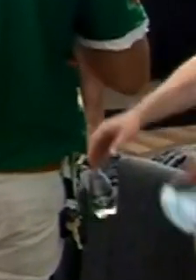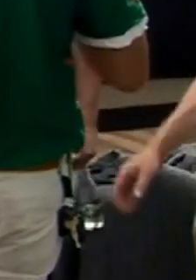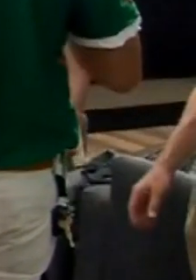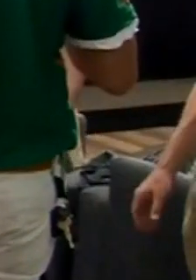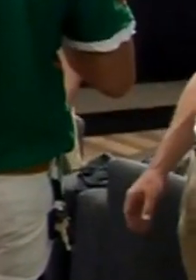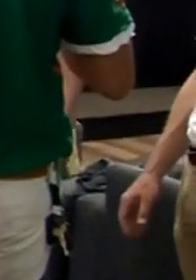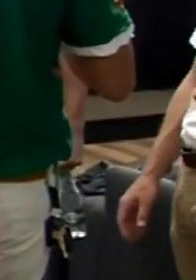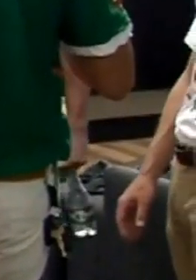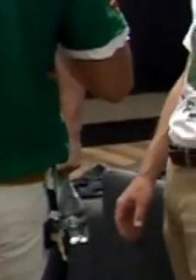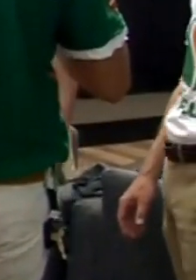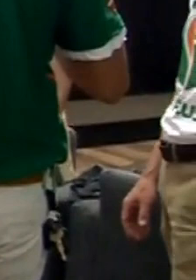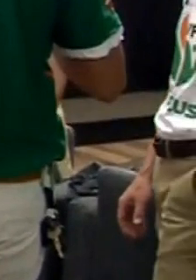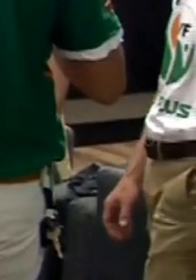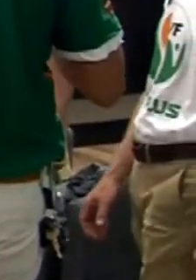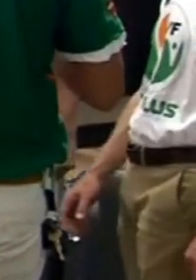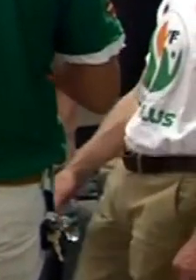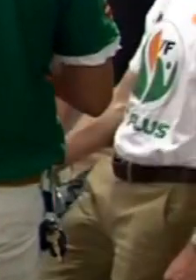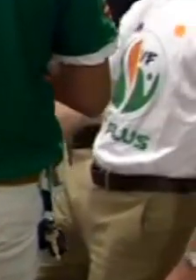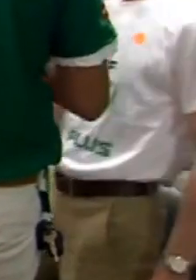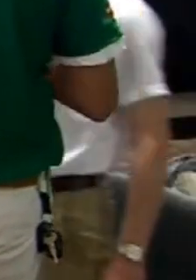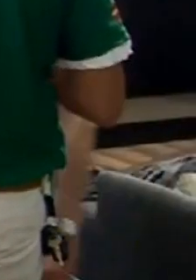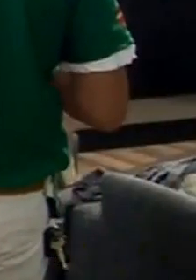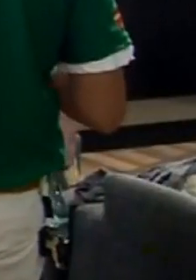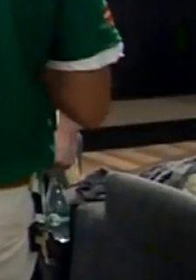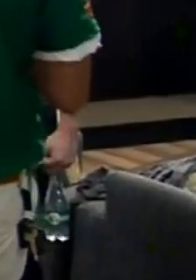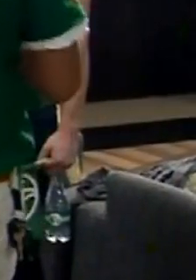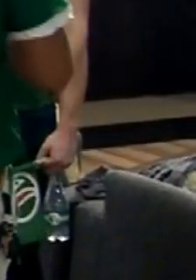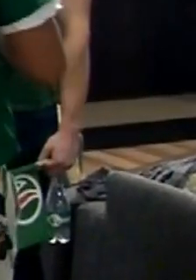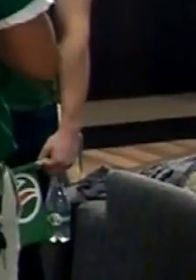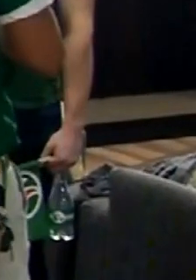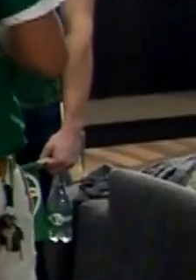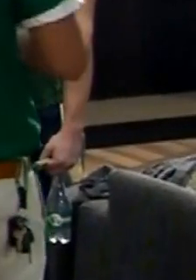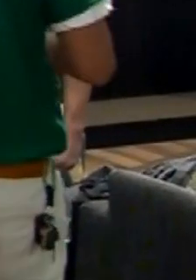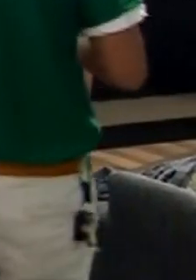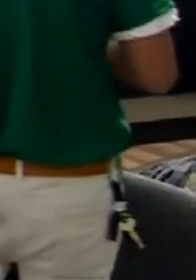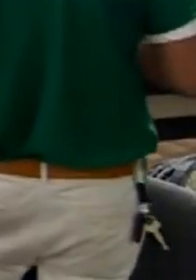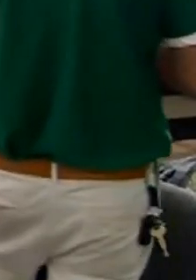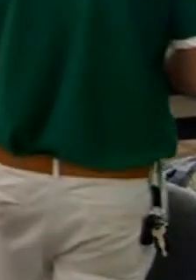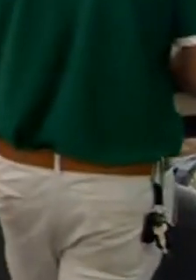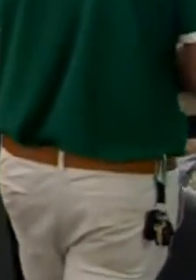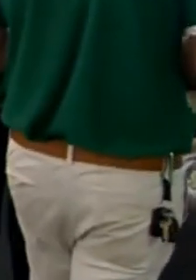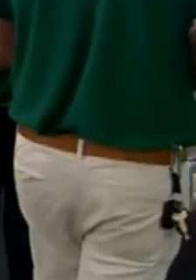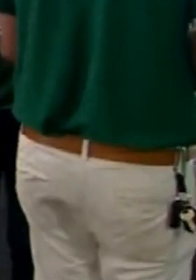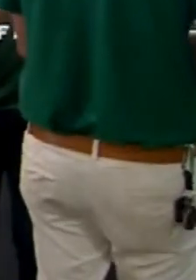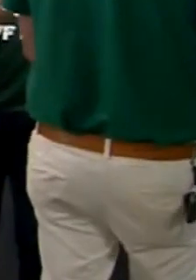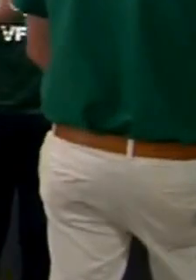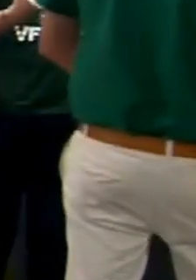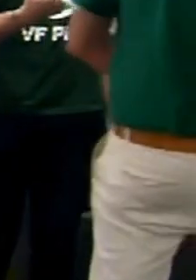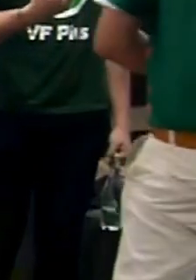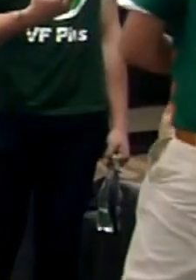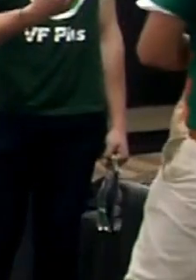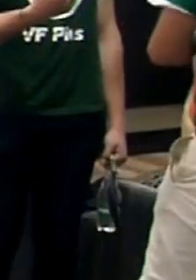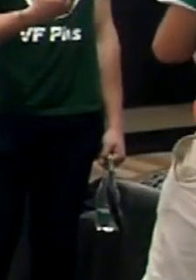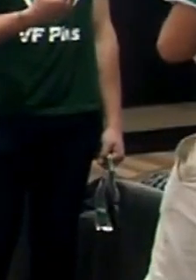manifesto launch as opposed to the 8-point plan that they actually had in 2016. And, of course, he is looking to double the amount of